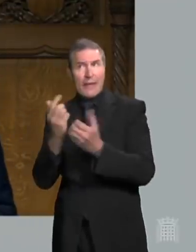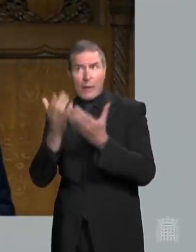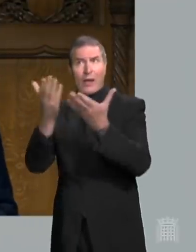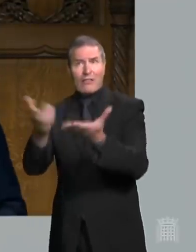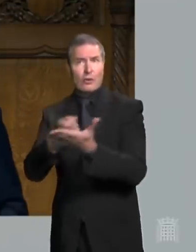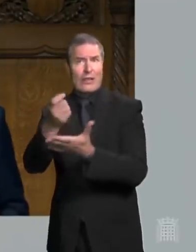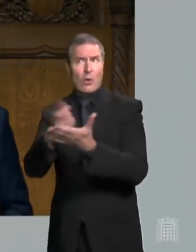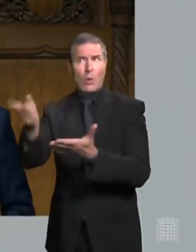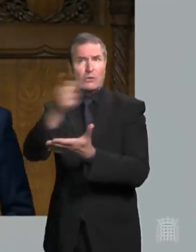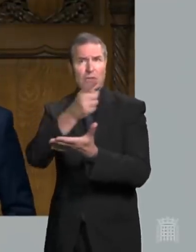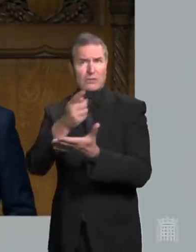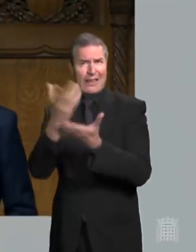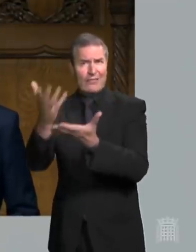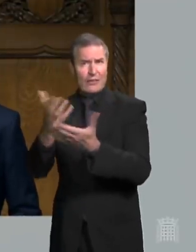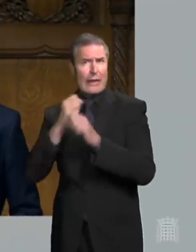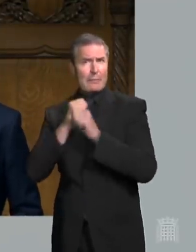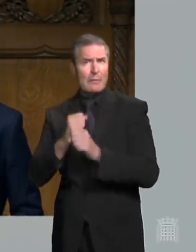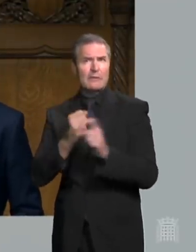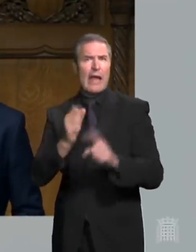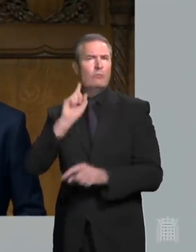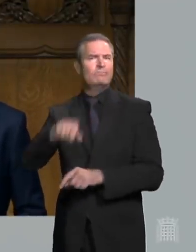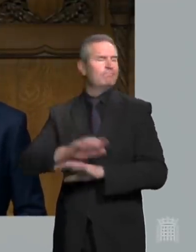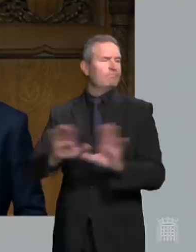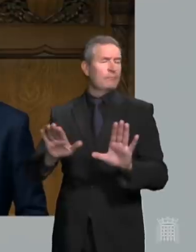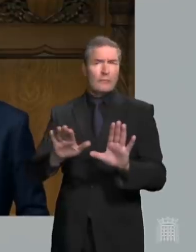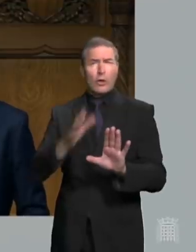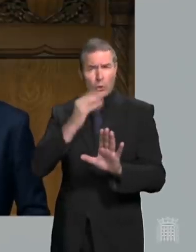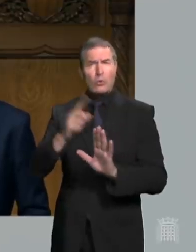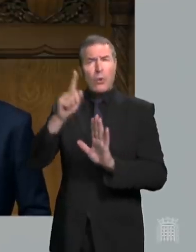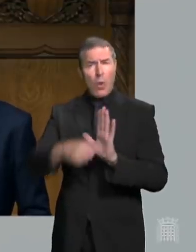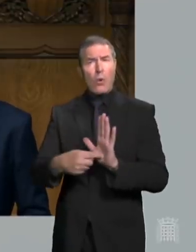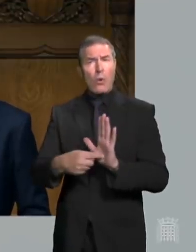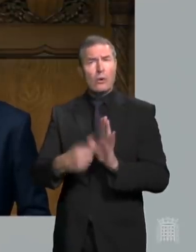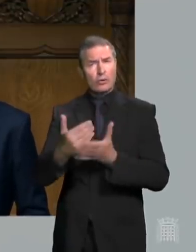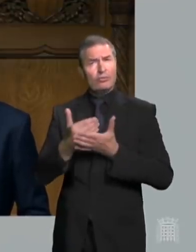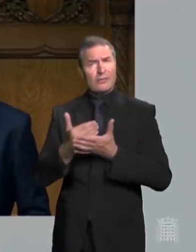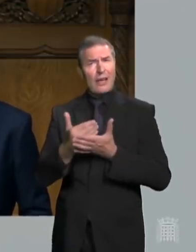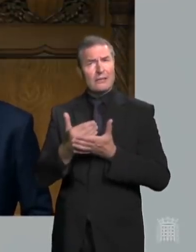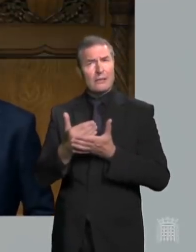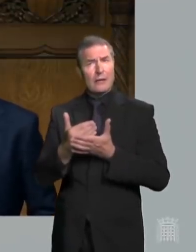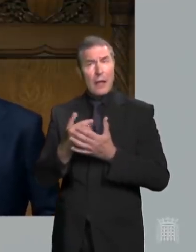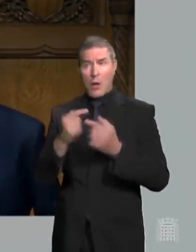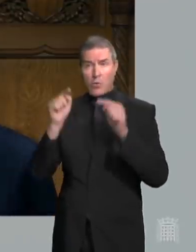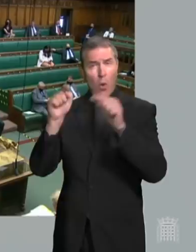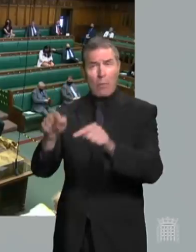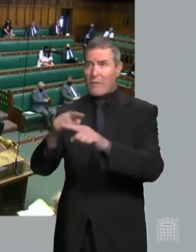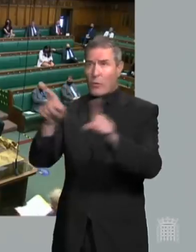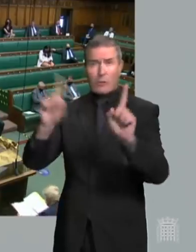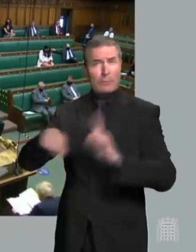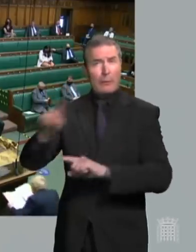leaseholders and members of this house by refusing to legislate to fully protect all the blameless victims of this scandal